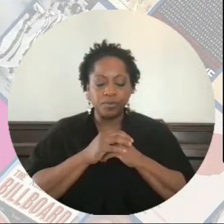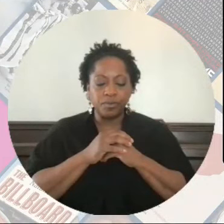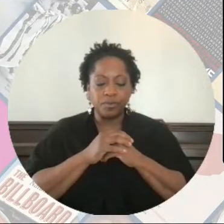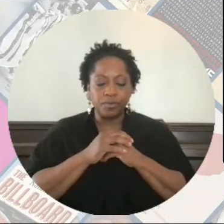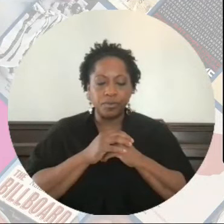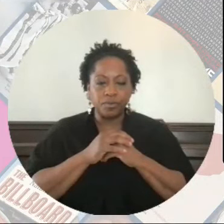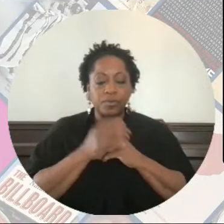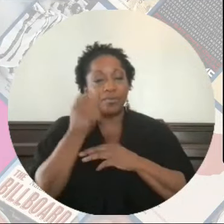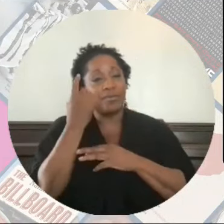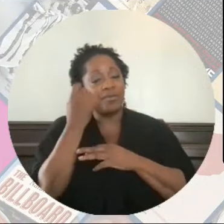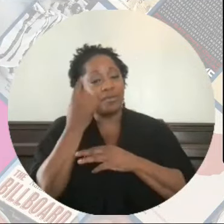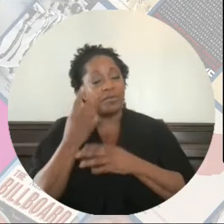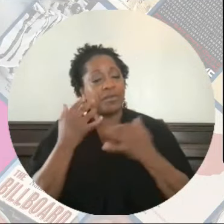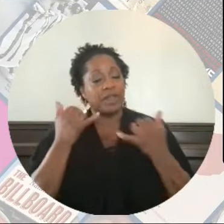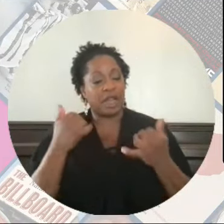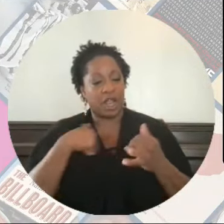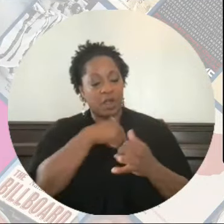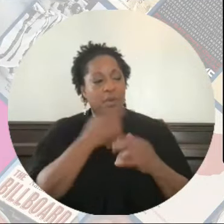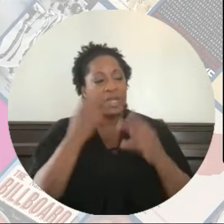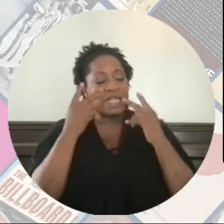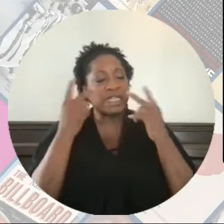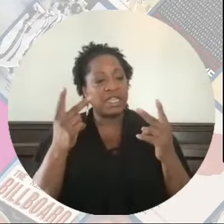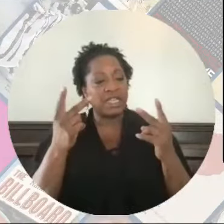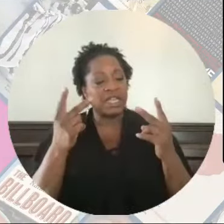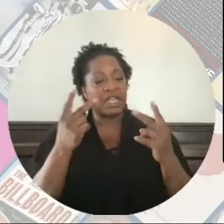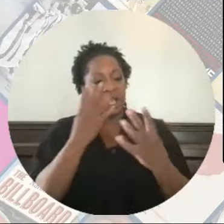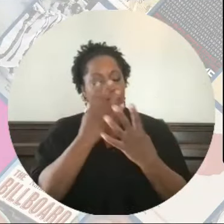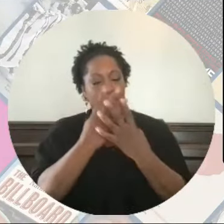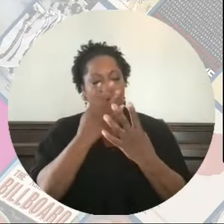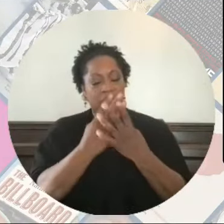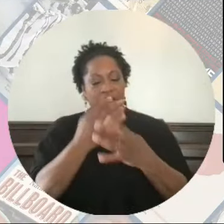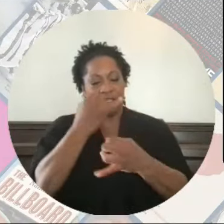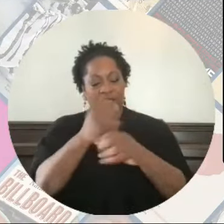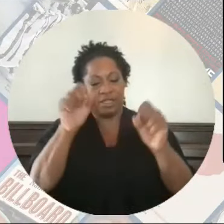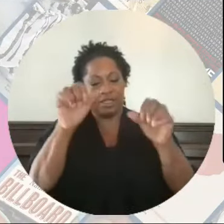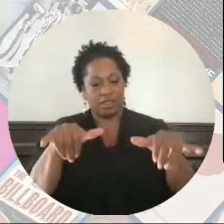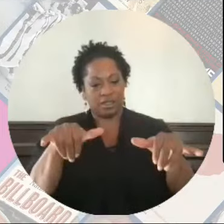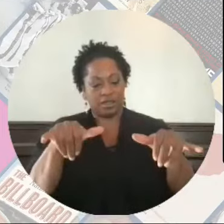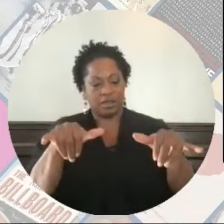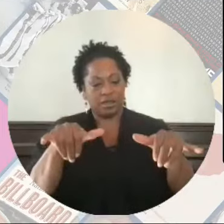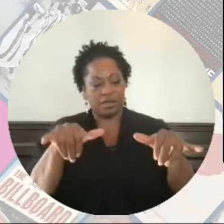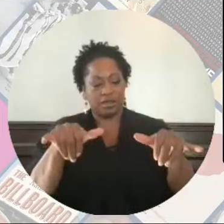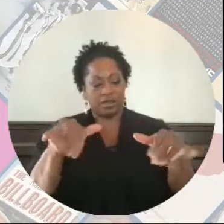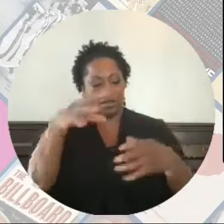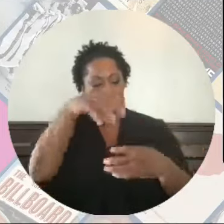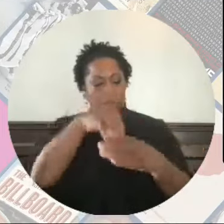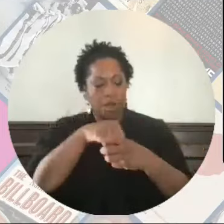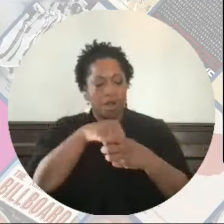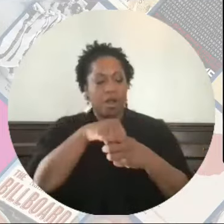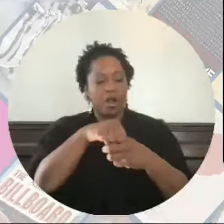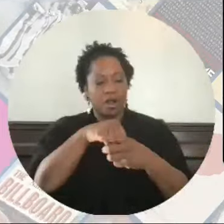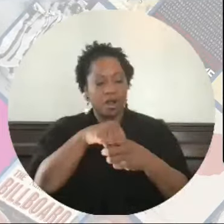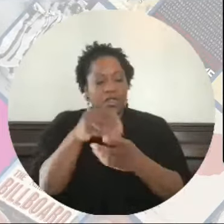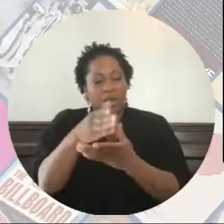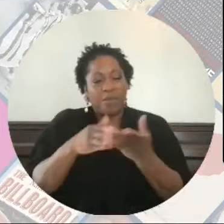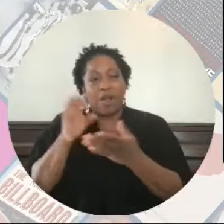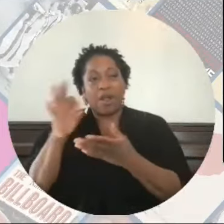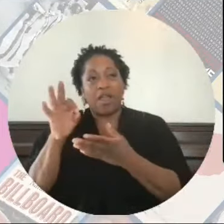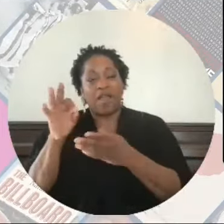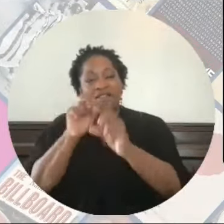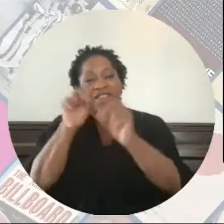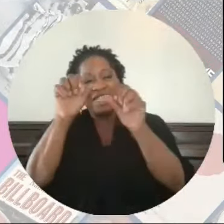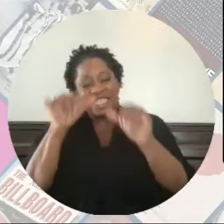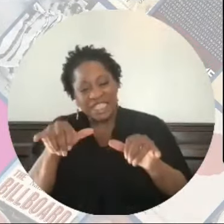Now, we see the prison industrial complex as part and parcel of